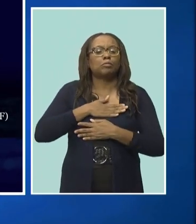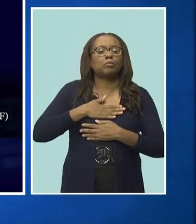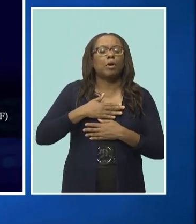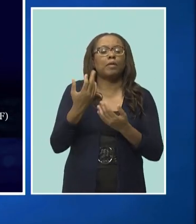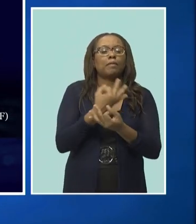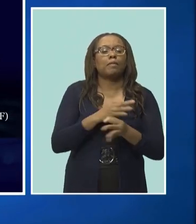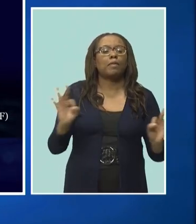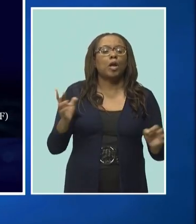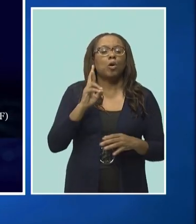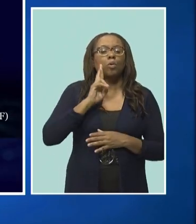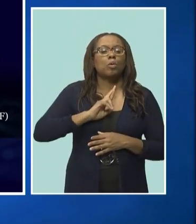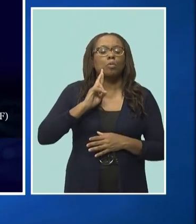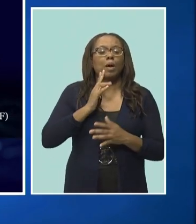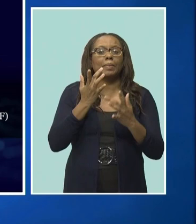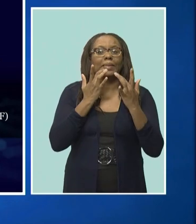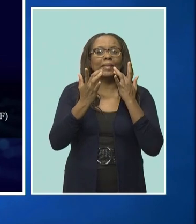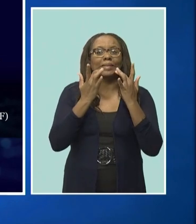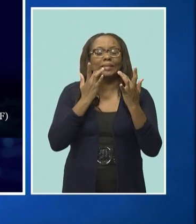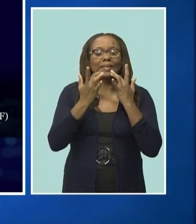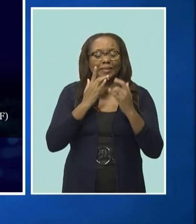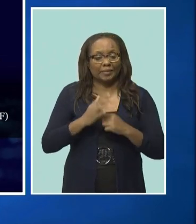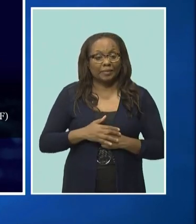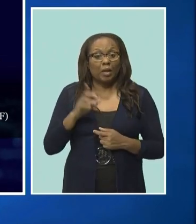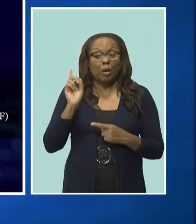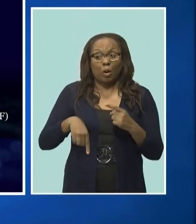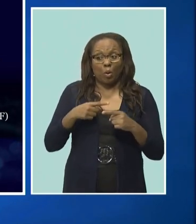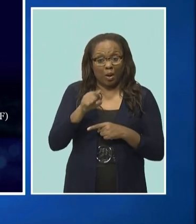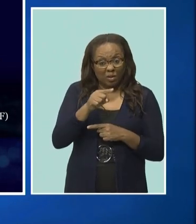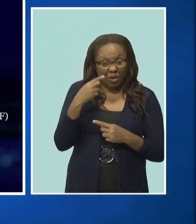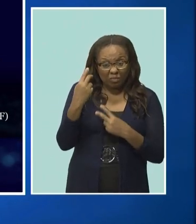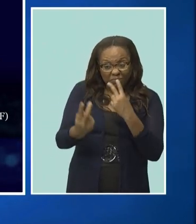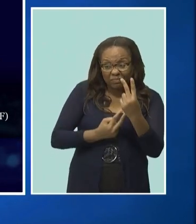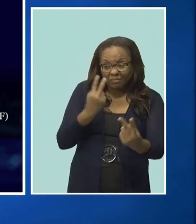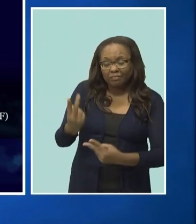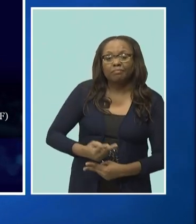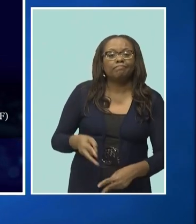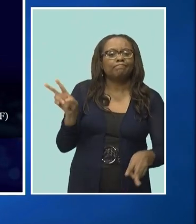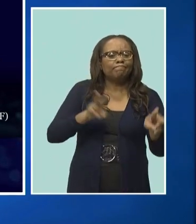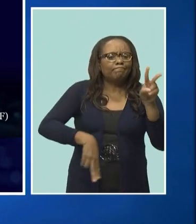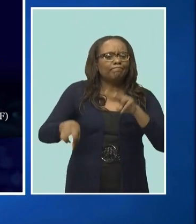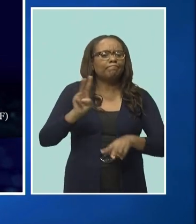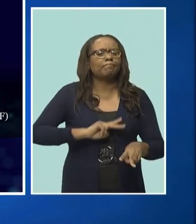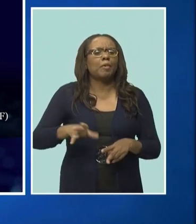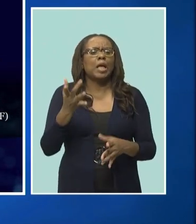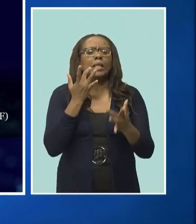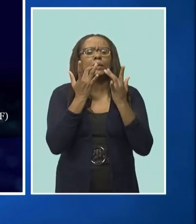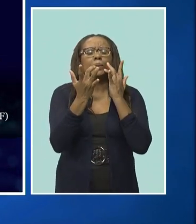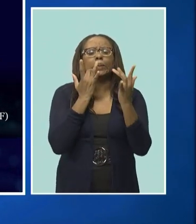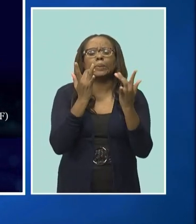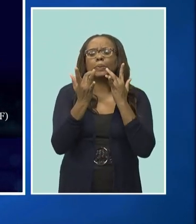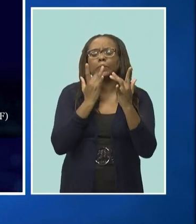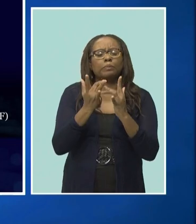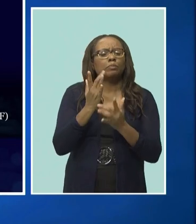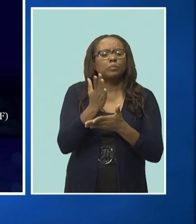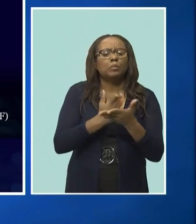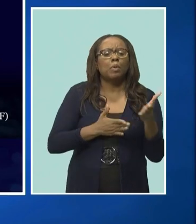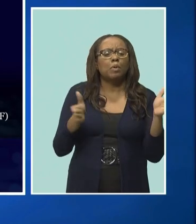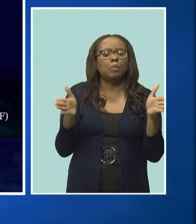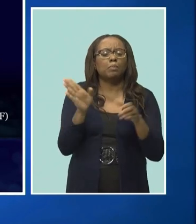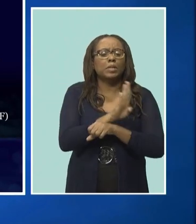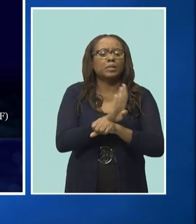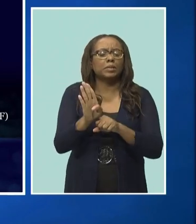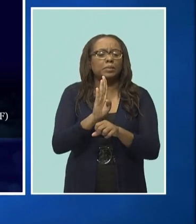island. Persons attending the event will have the opportunity to indulge in local culinary delights from our small business entrepreneurs.